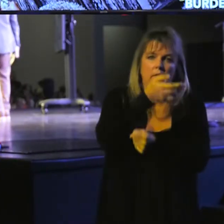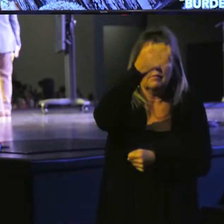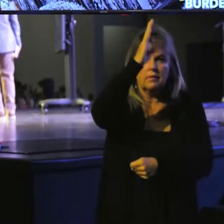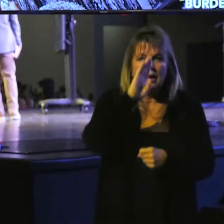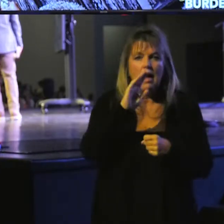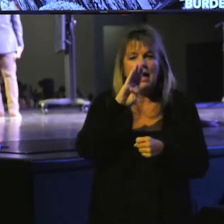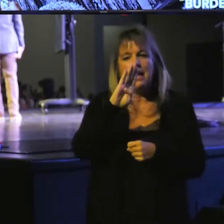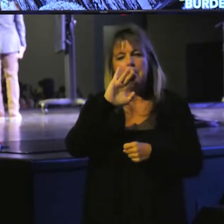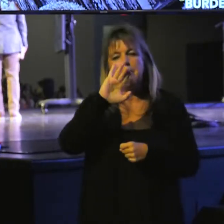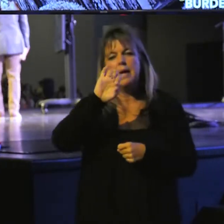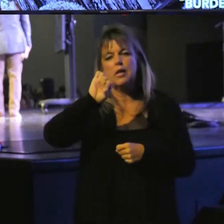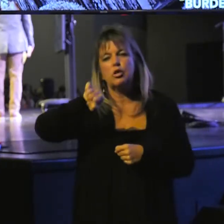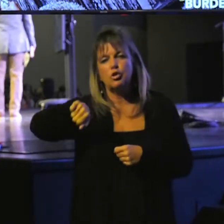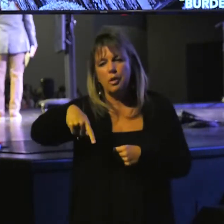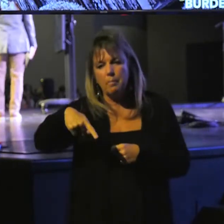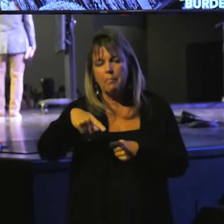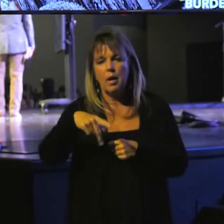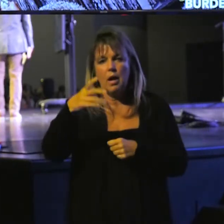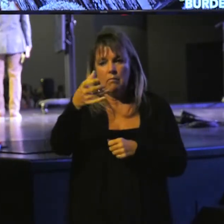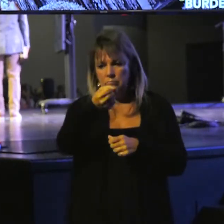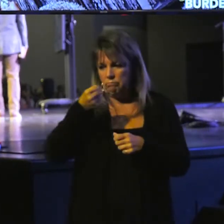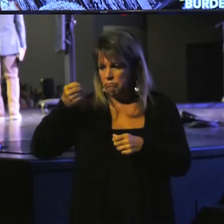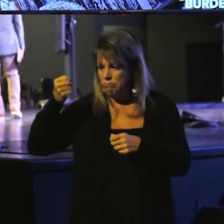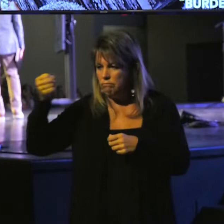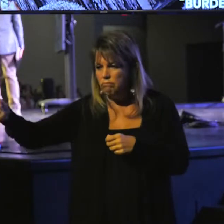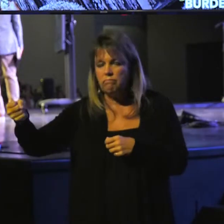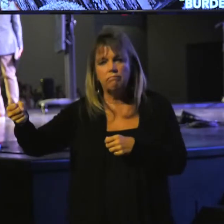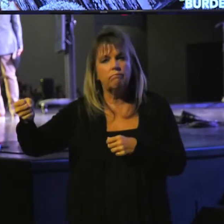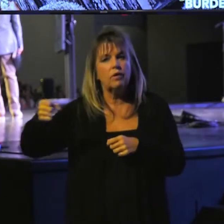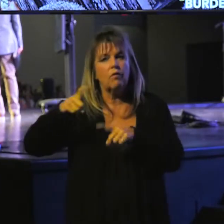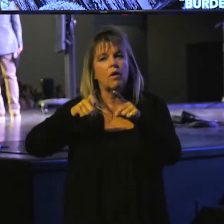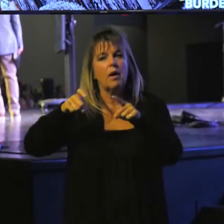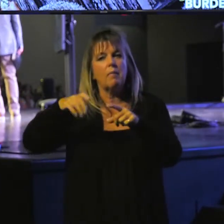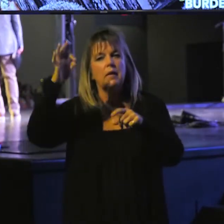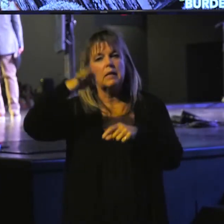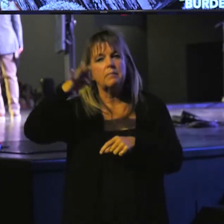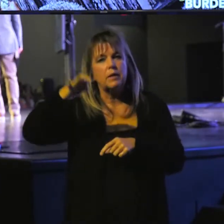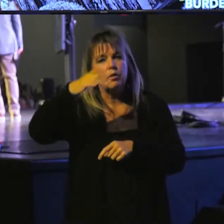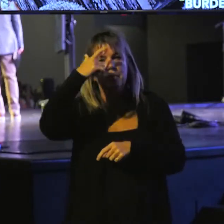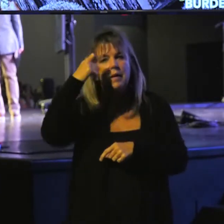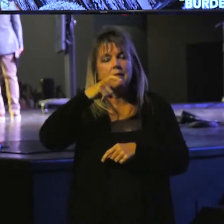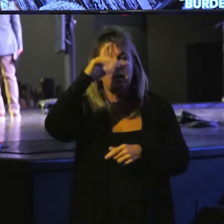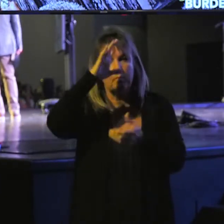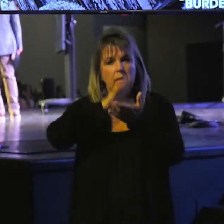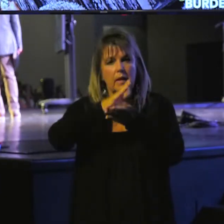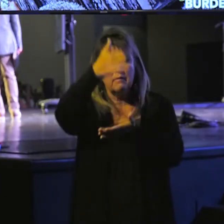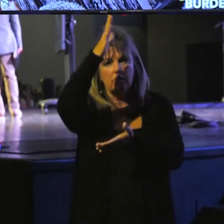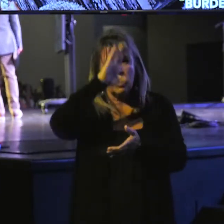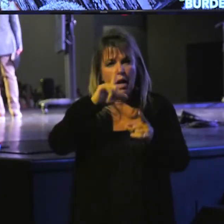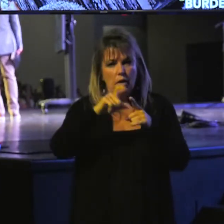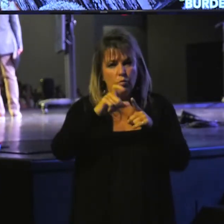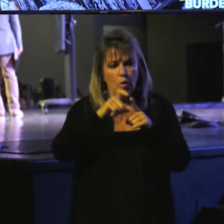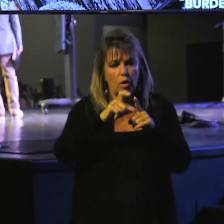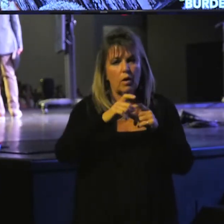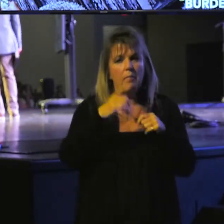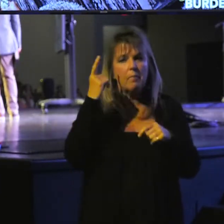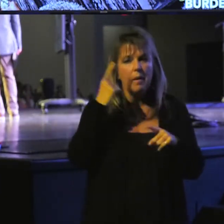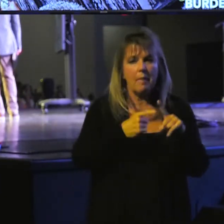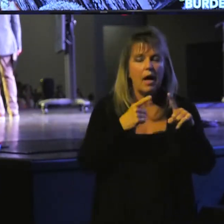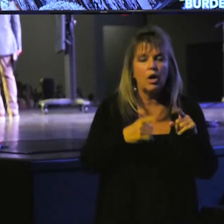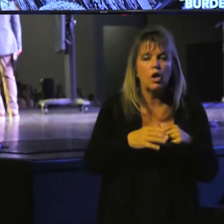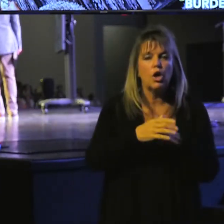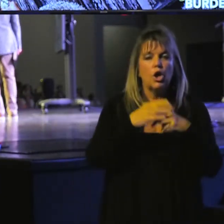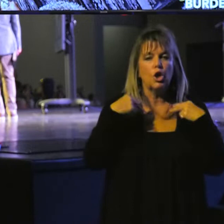The bishop over him removed him from his ministry because he believes God's Word about human